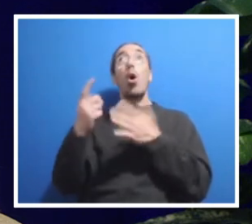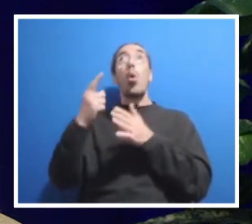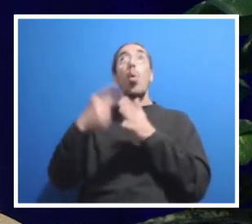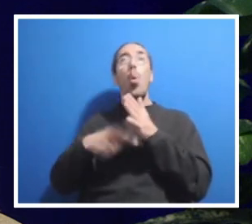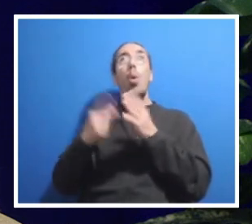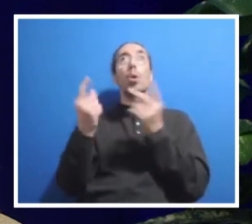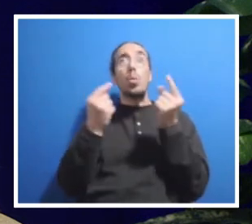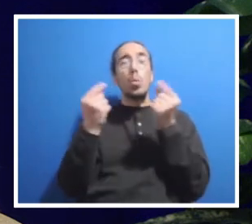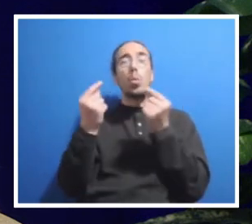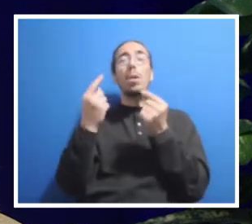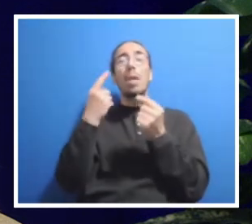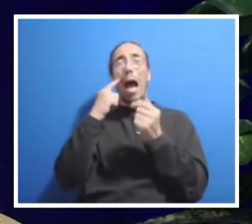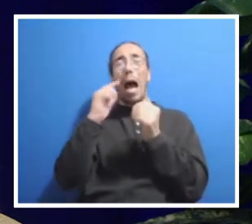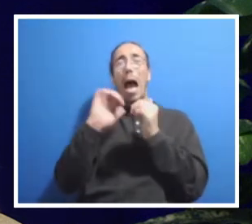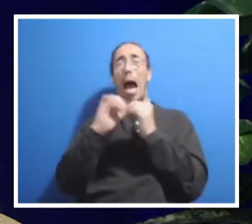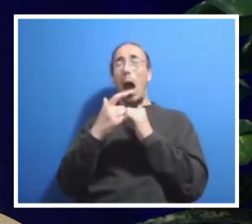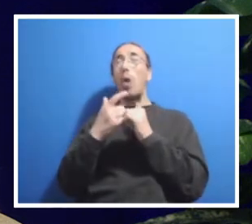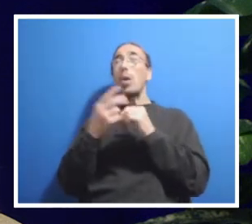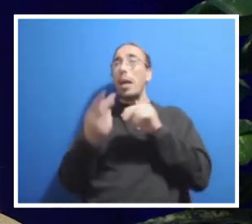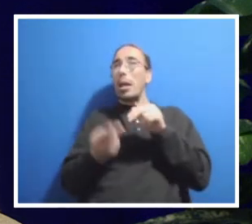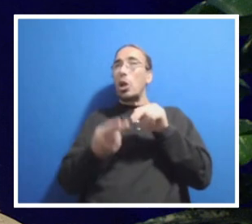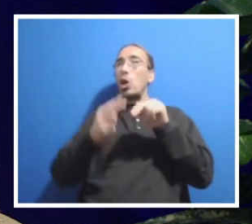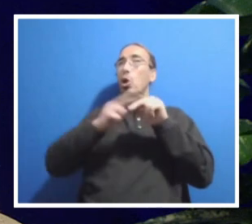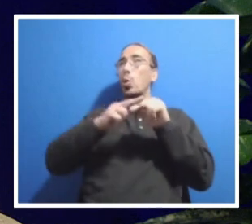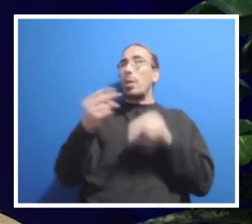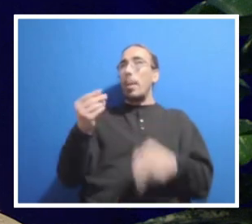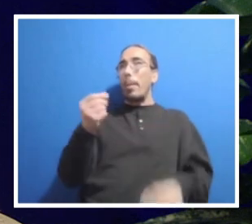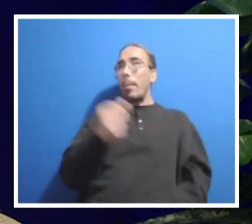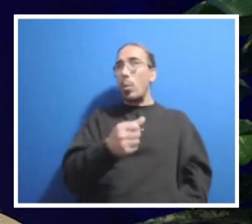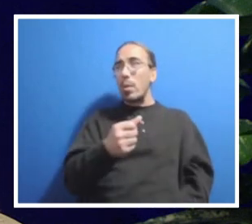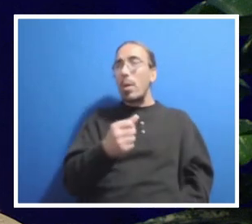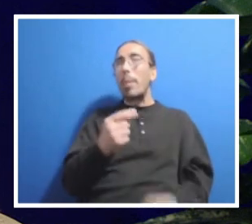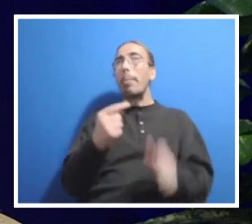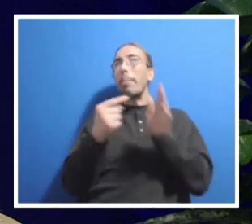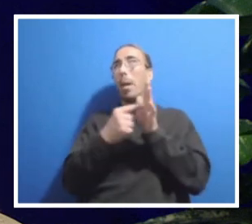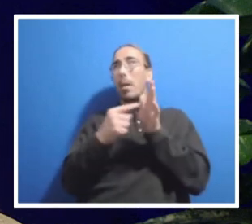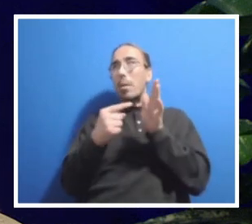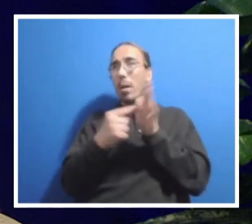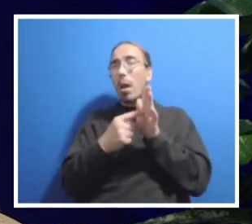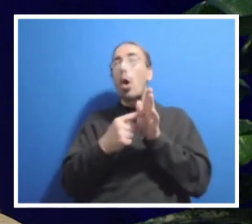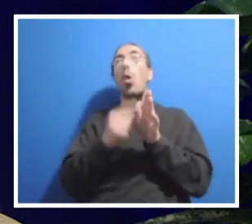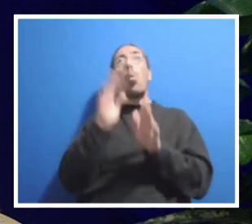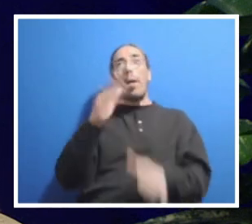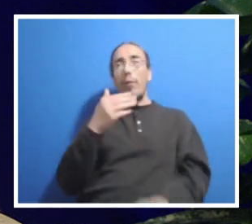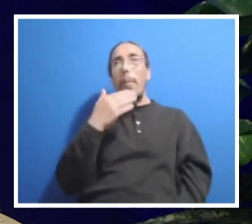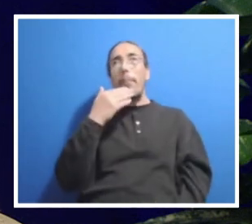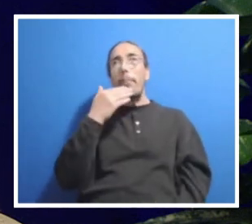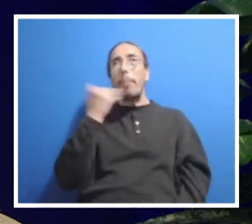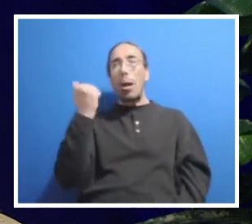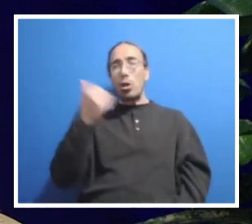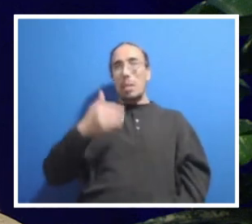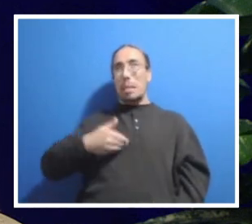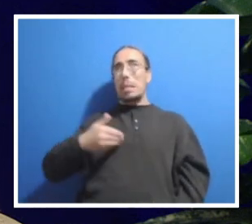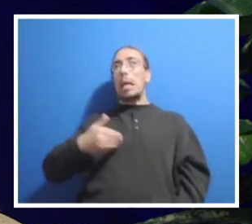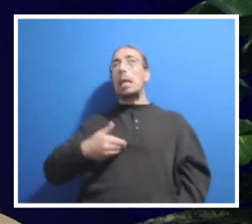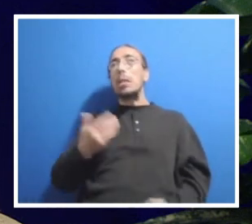our compensation expenses to be, we'll have a better sense then as we're reallocating out the budget model, thinking about where